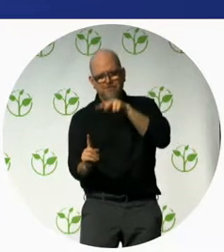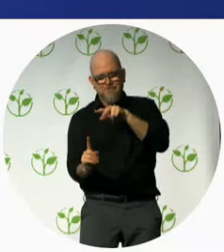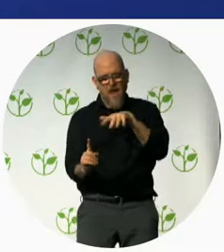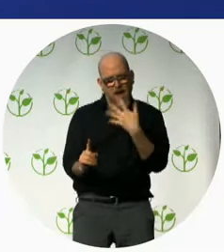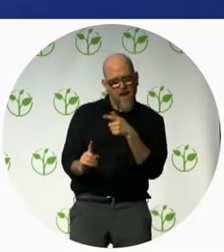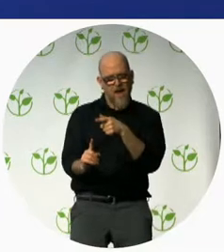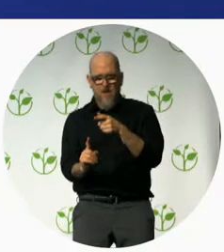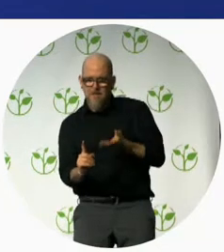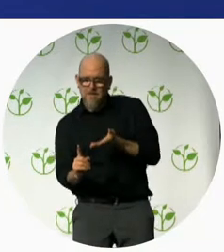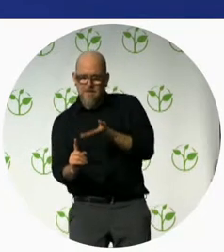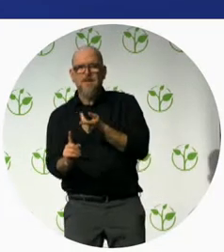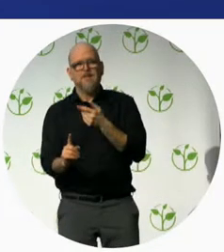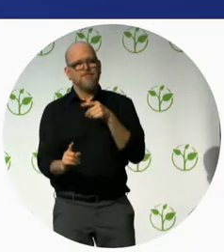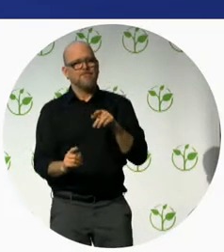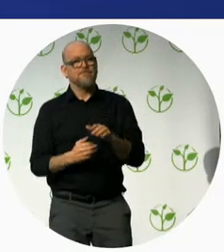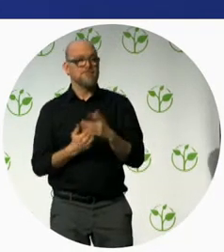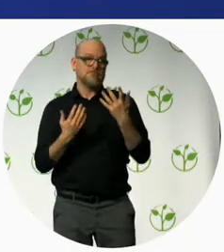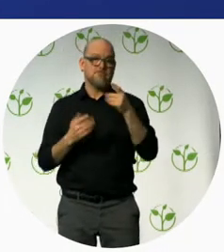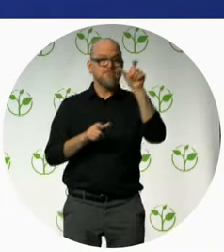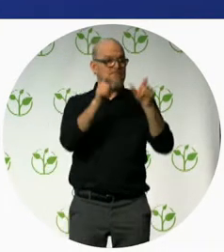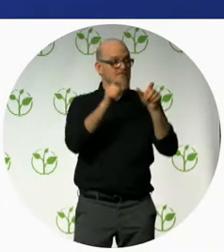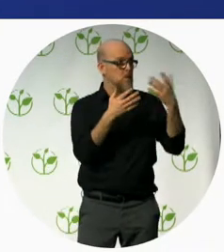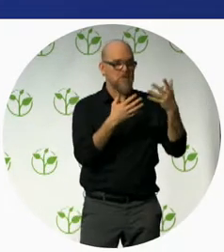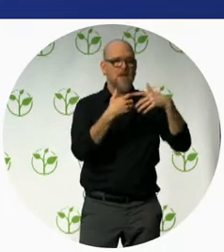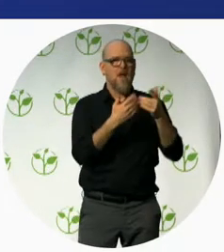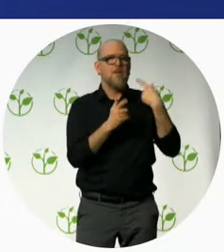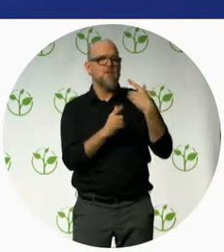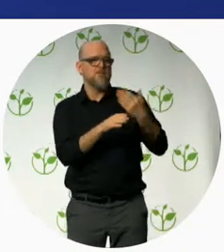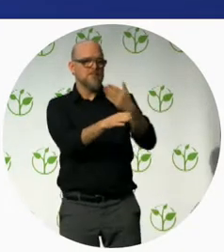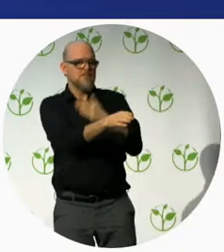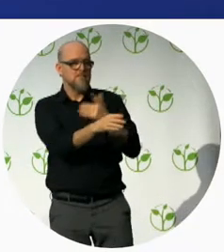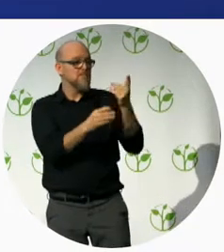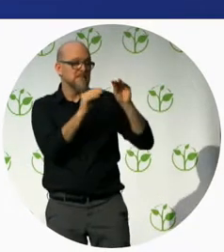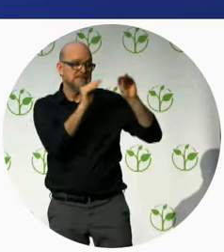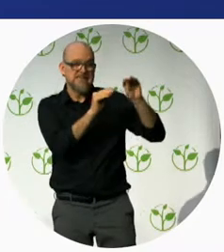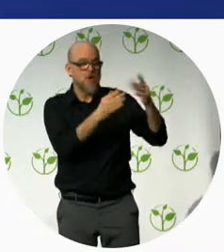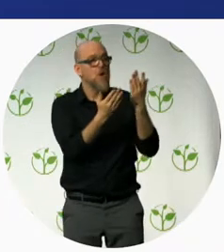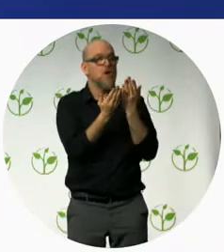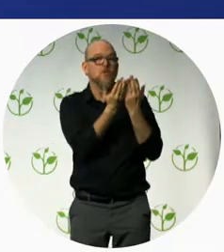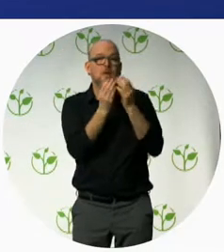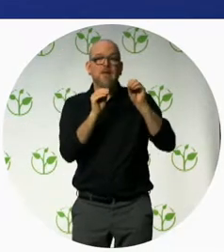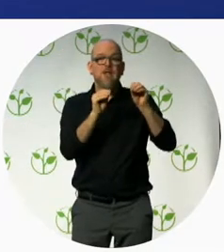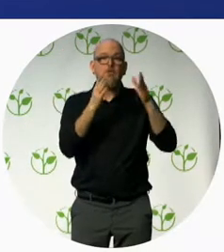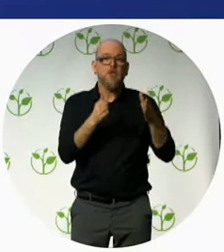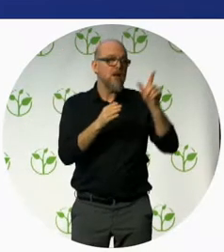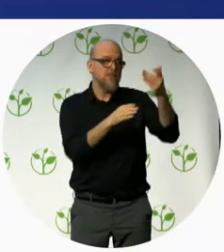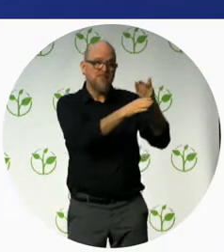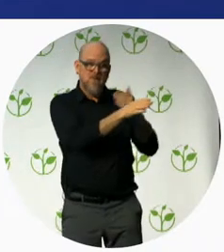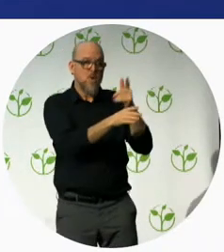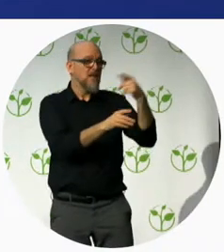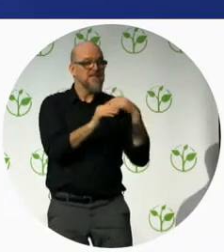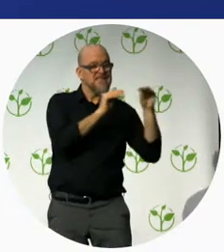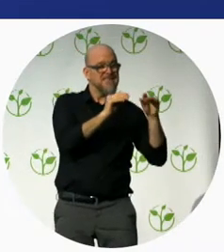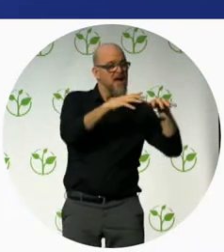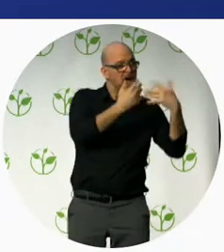preschool teachers for to use the pictorial development monitor and also to